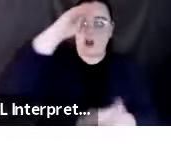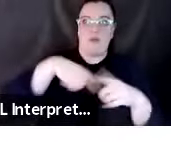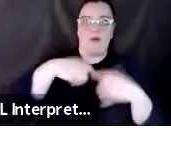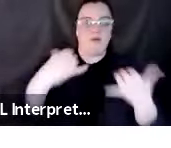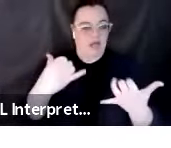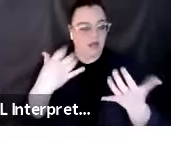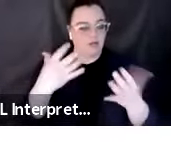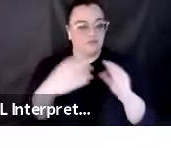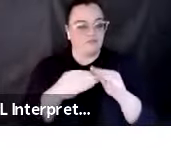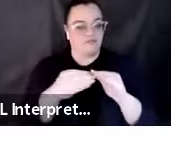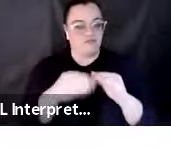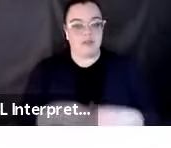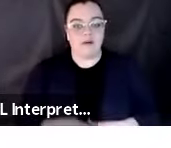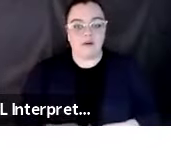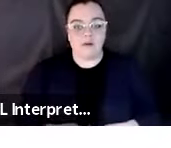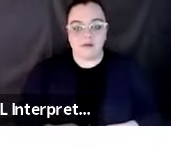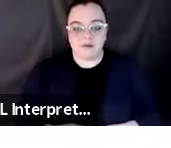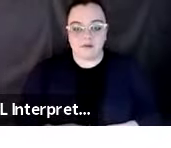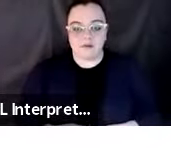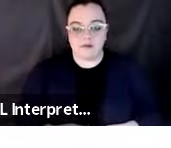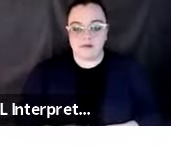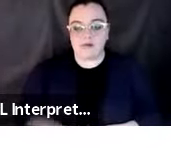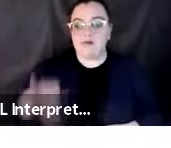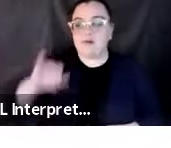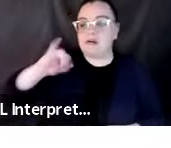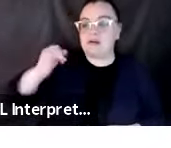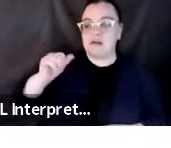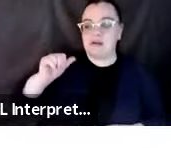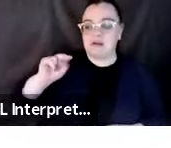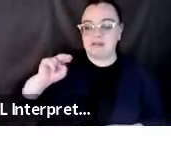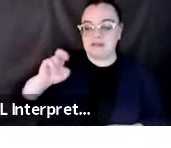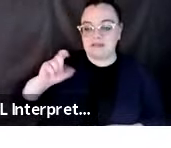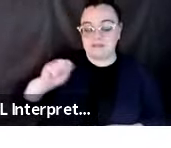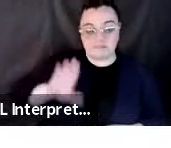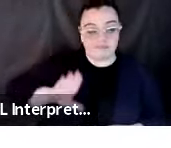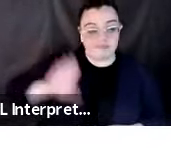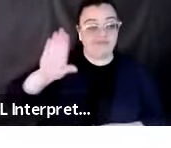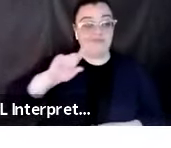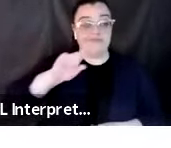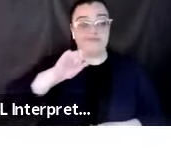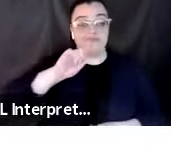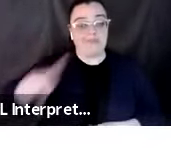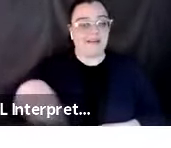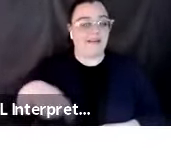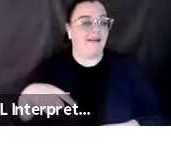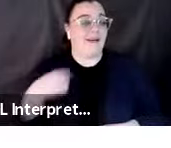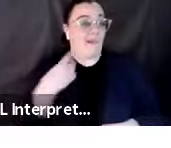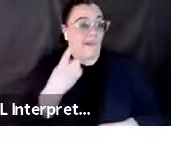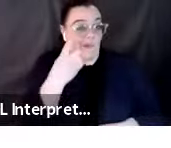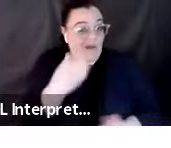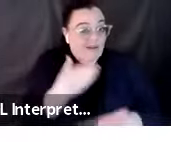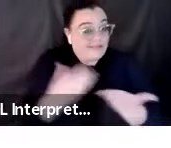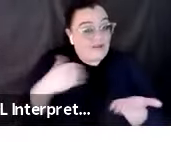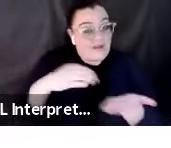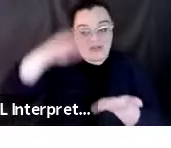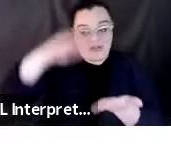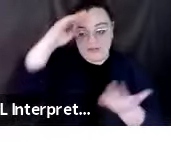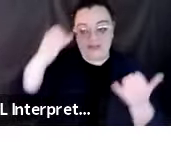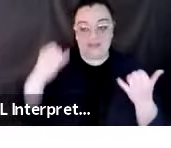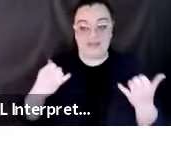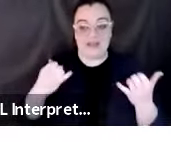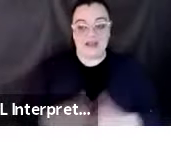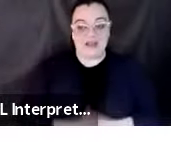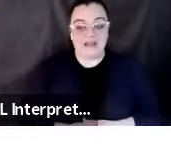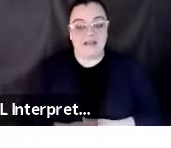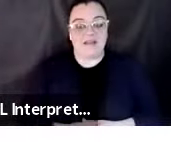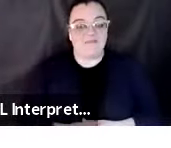Well, Mark, this is Janet Ruiz, and one thing that I learned today was to really look at